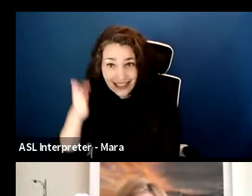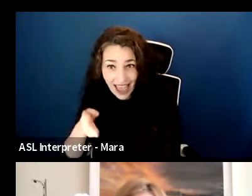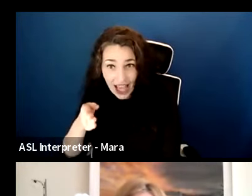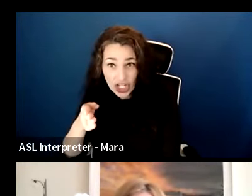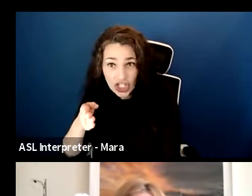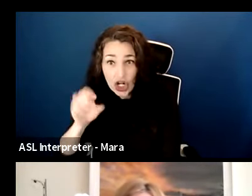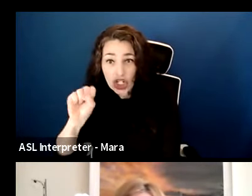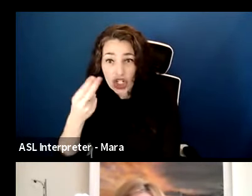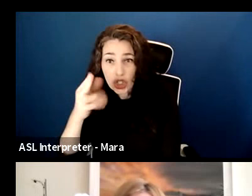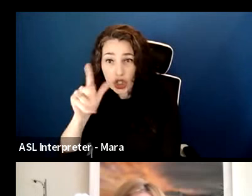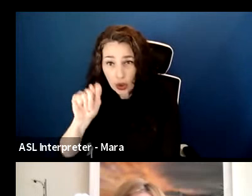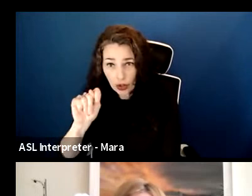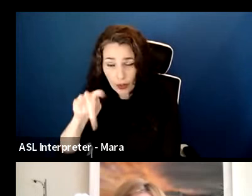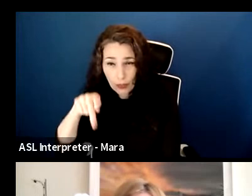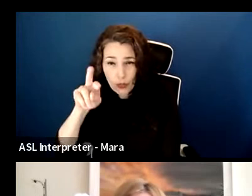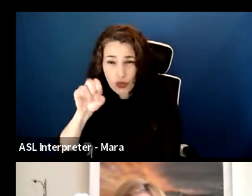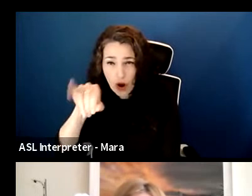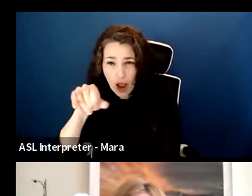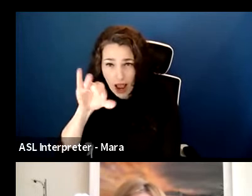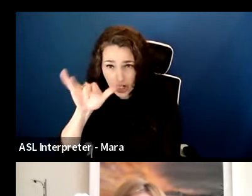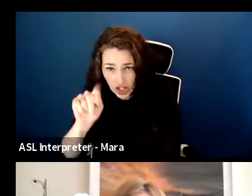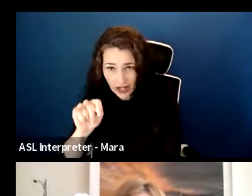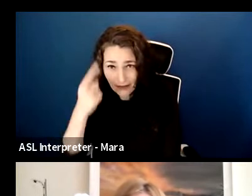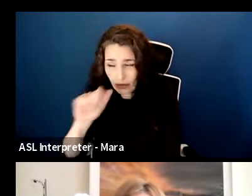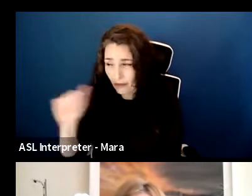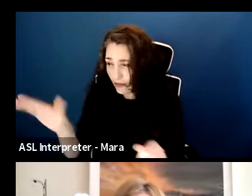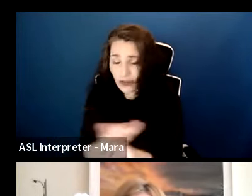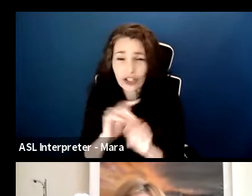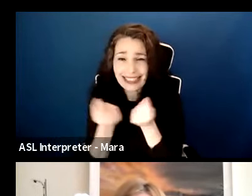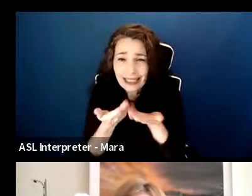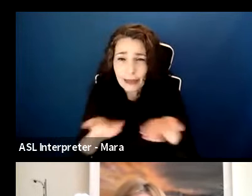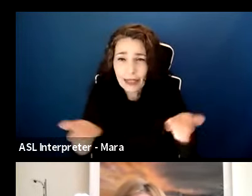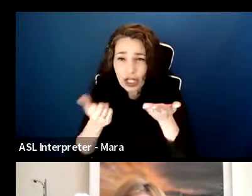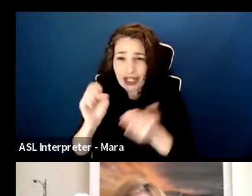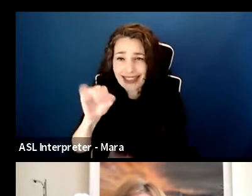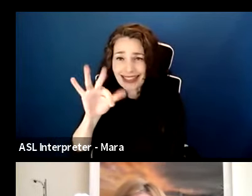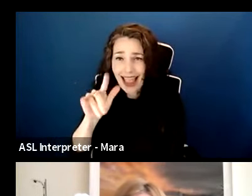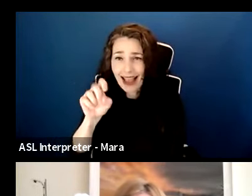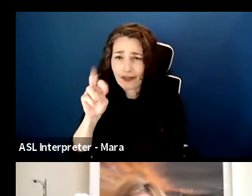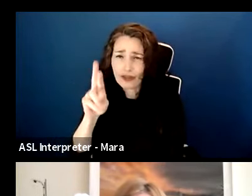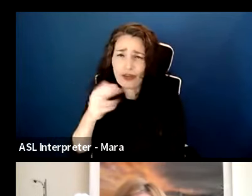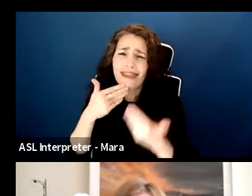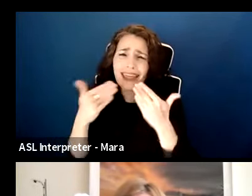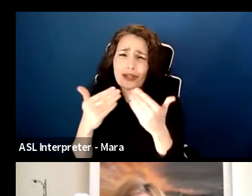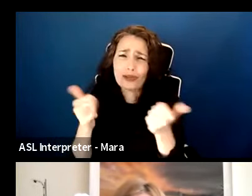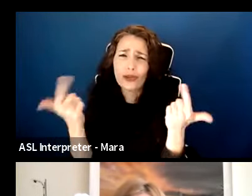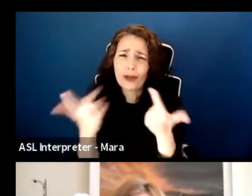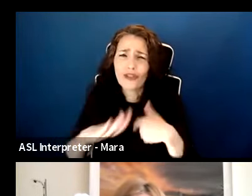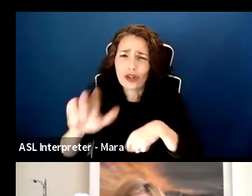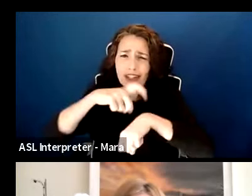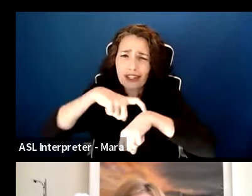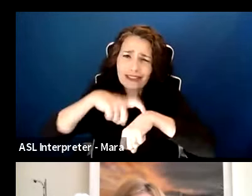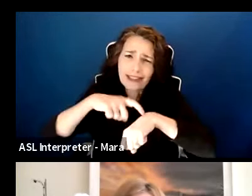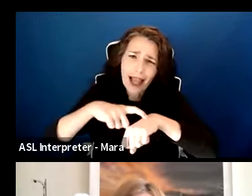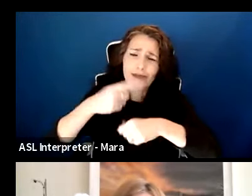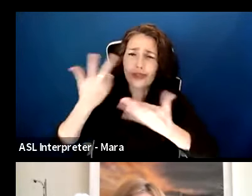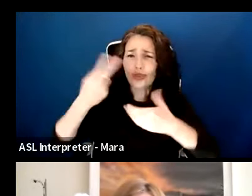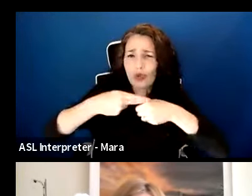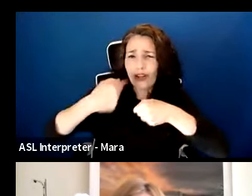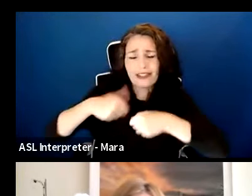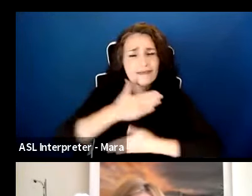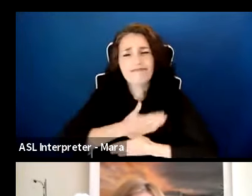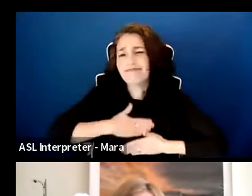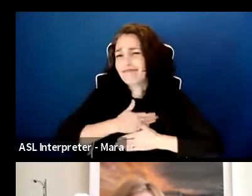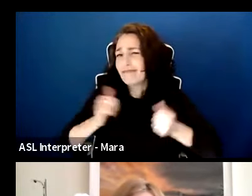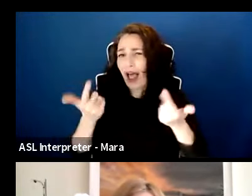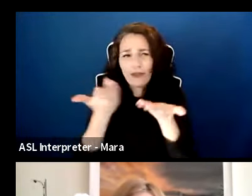on behalf of the team here at SAG-AFTRA, we just want to say thank you for taking the time to be with us. It's a pleasure with all of you being